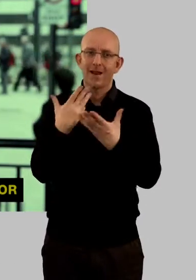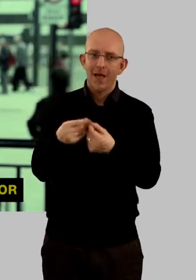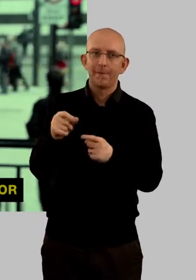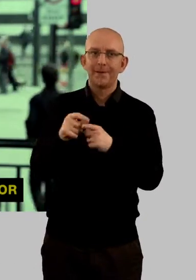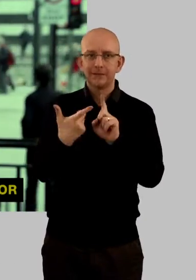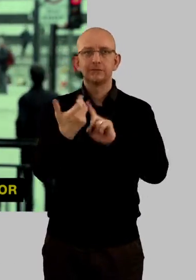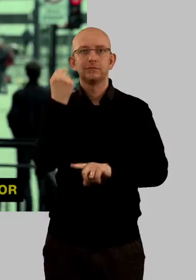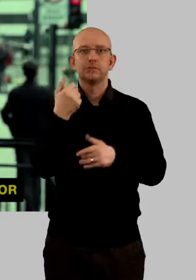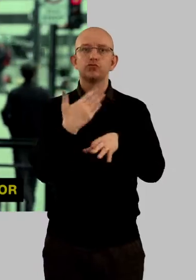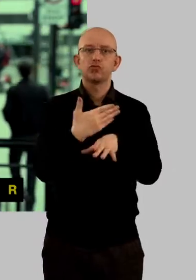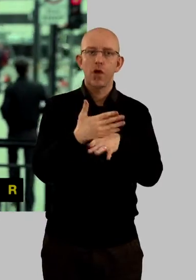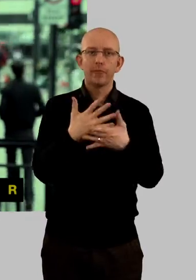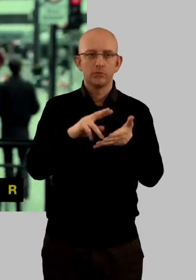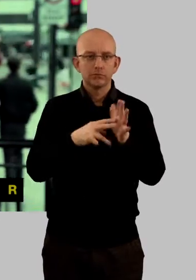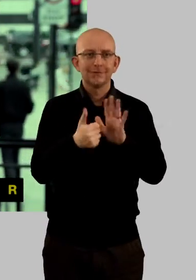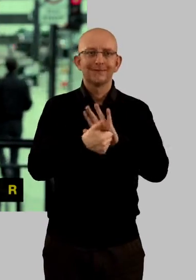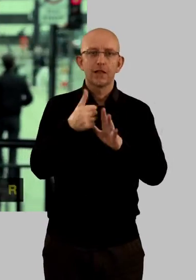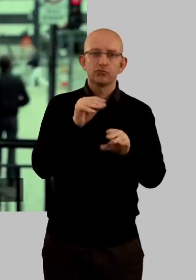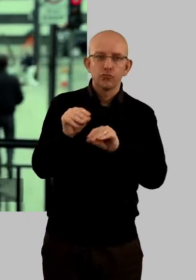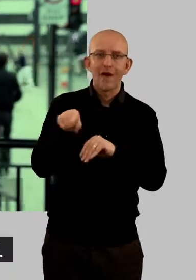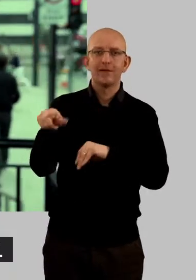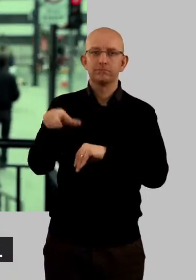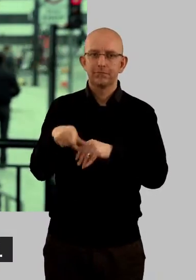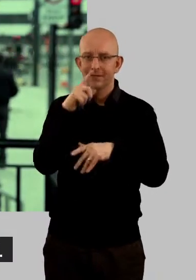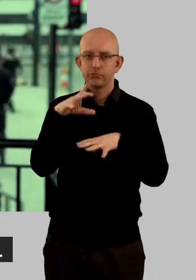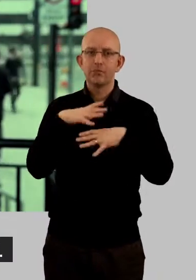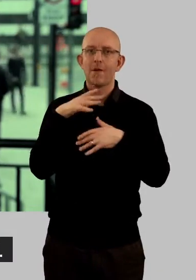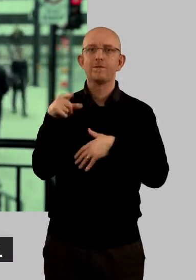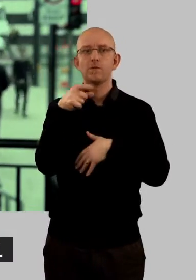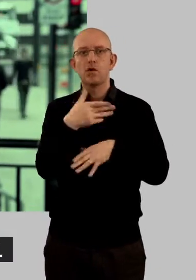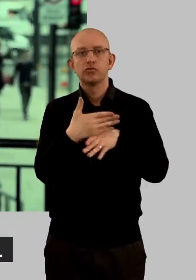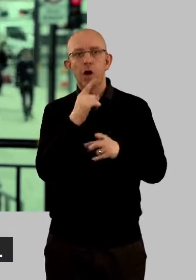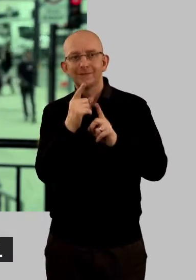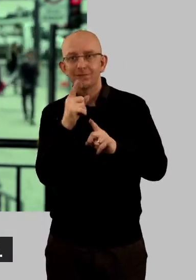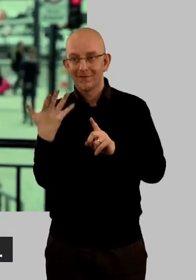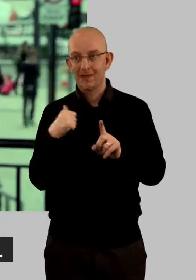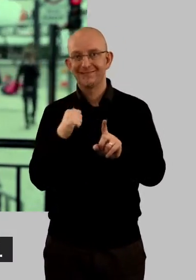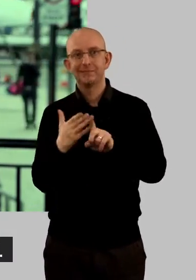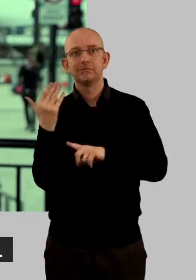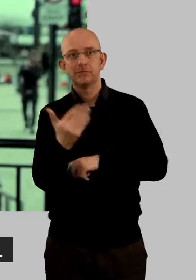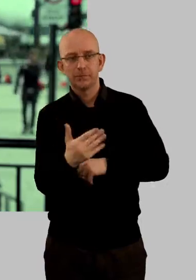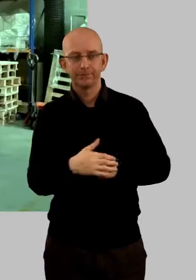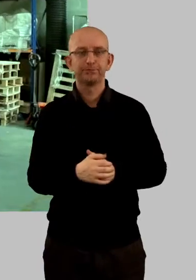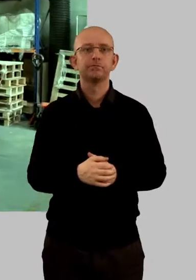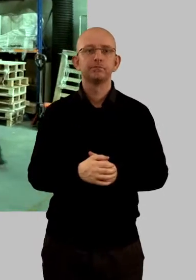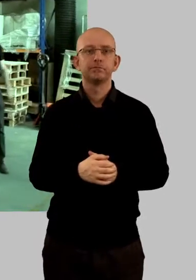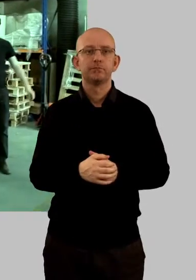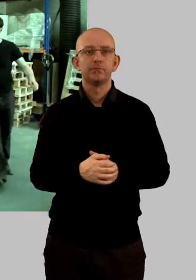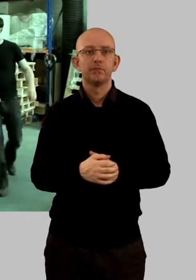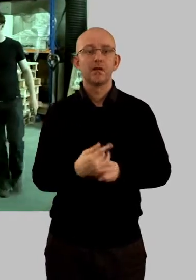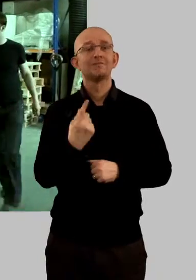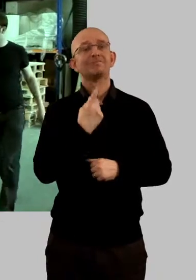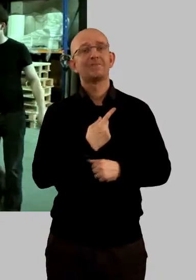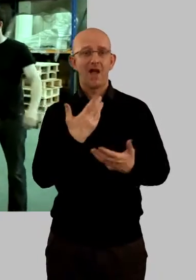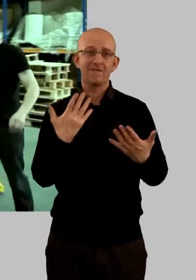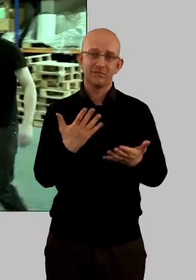a job by organising skills training sessions for him and helping him prepare for the job interview he's on his way to now. I got